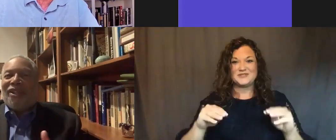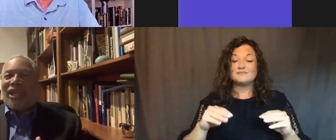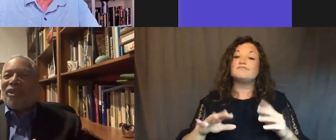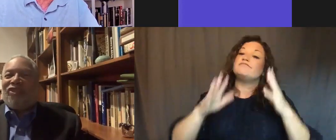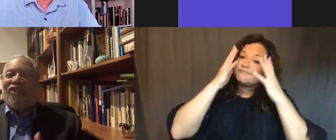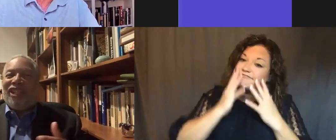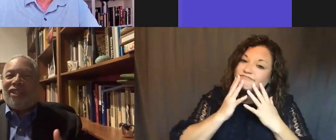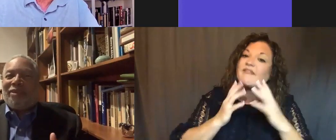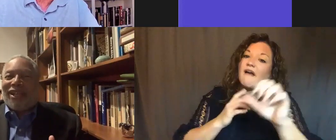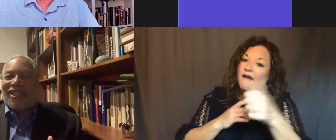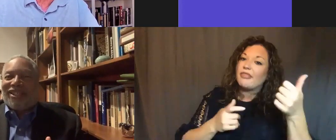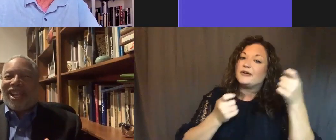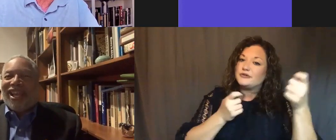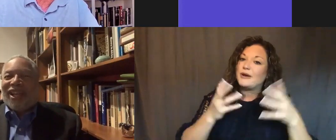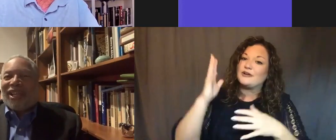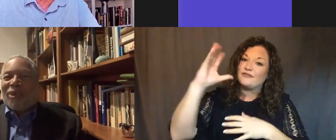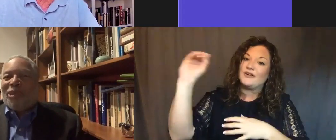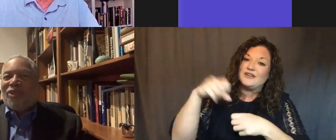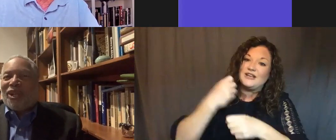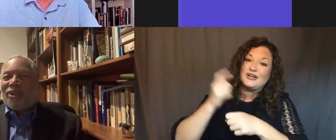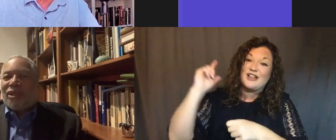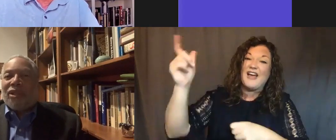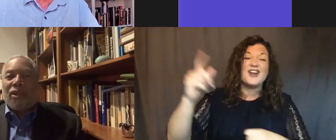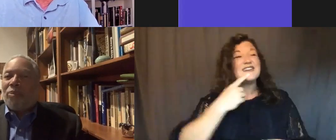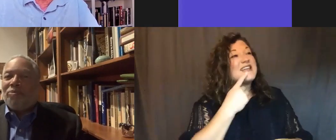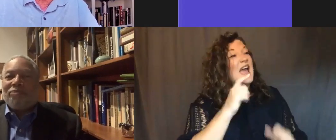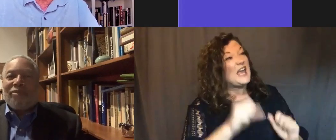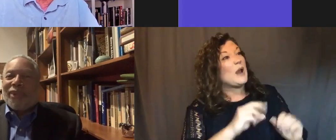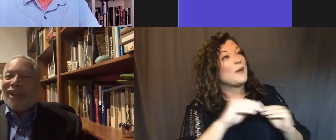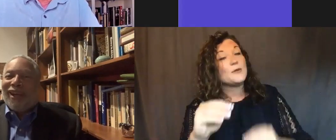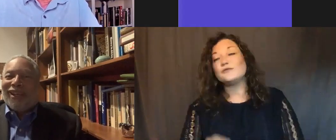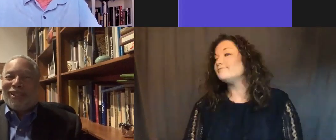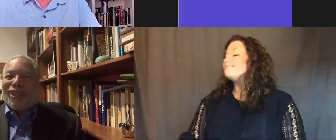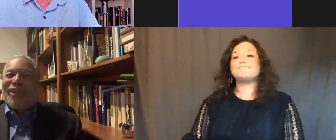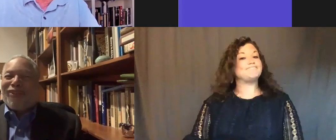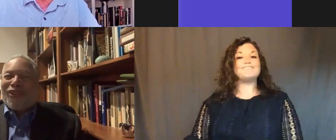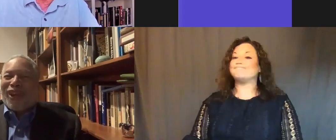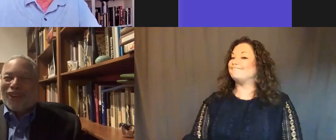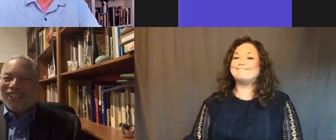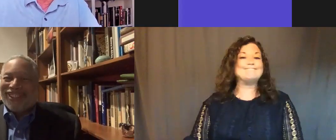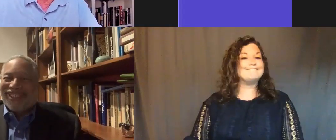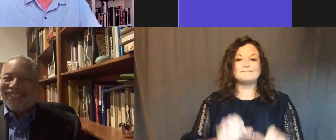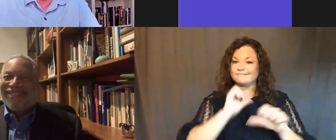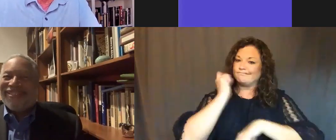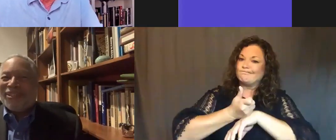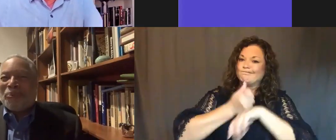another director 50 years from now is going to say, can we move those? Nope. So they're there forever.